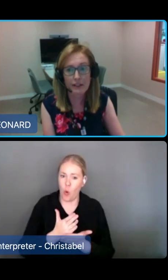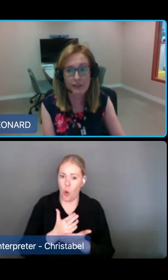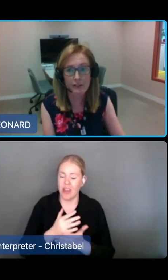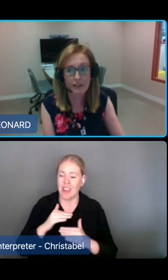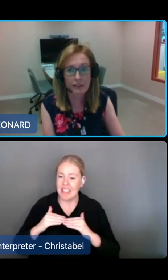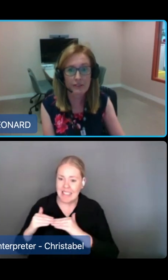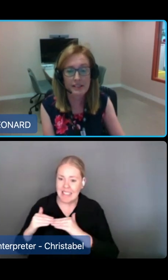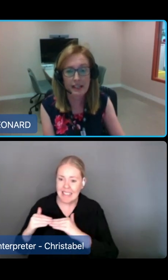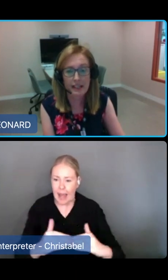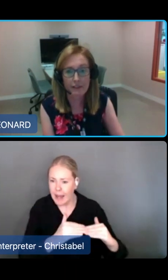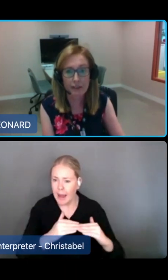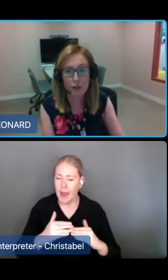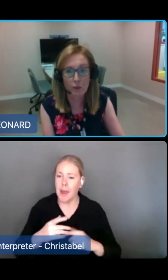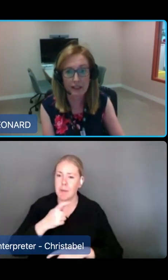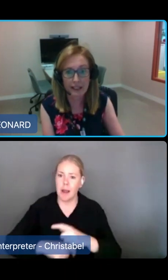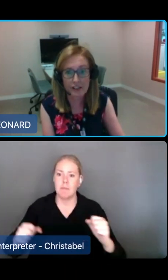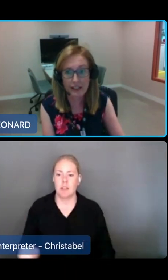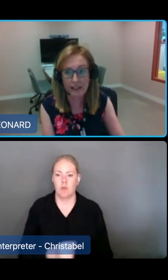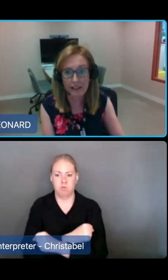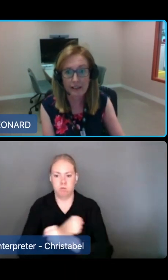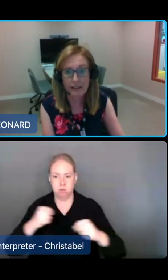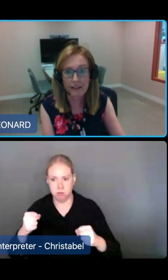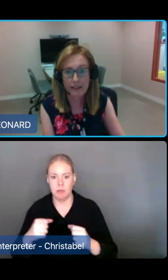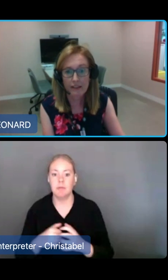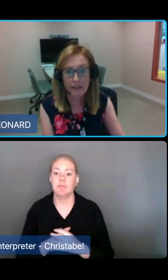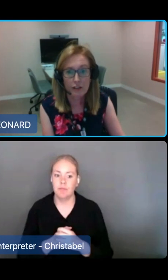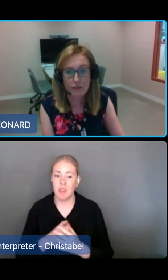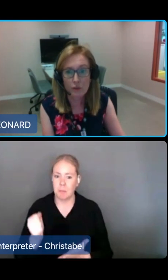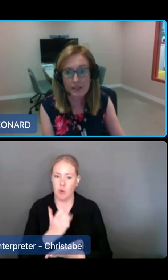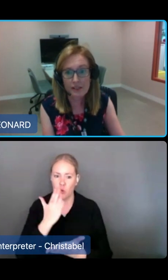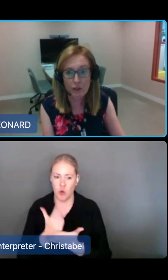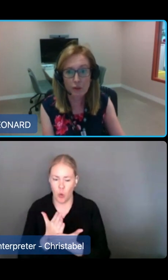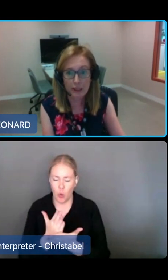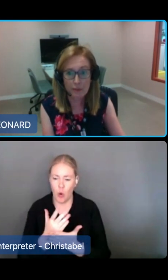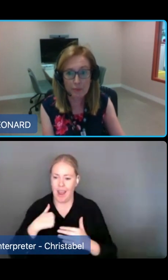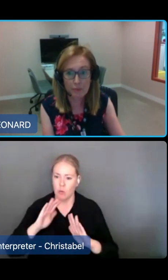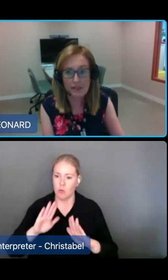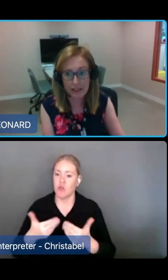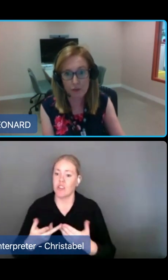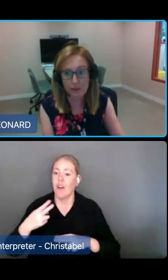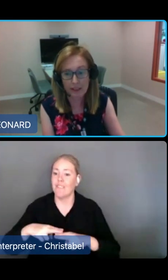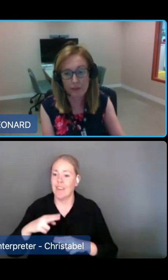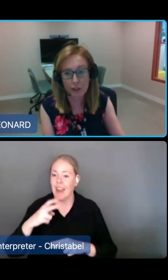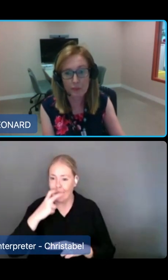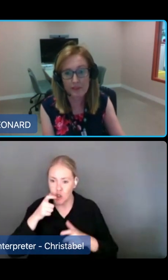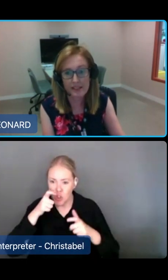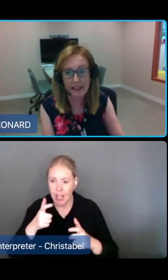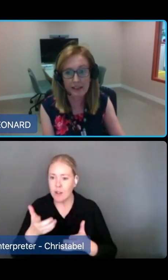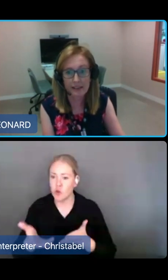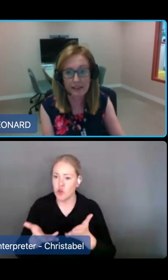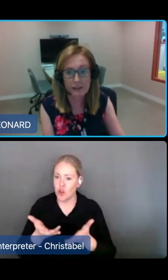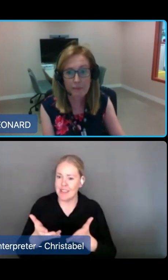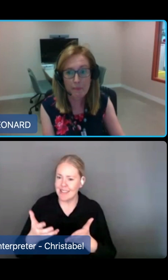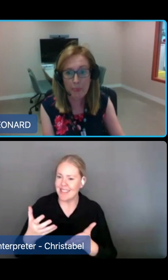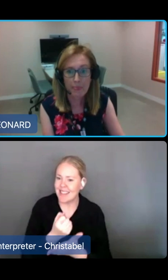our agreed vision for safe and quality aged care. The voices of older people were central in the development of the